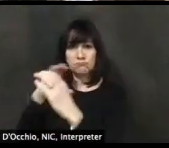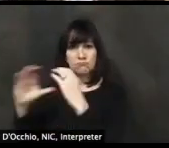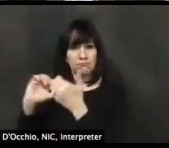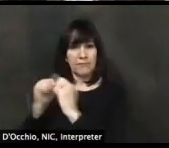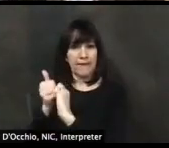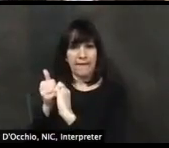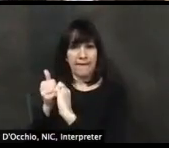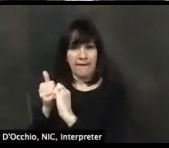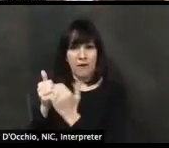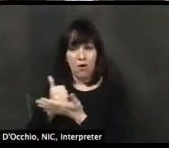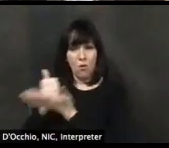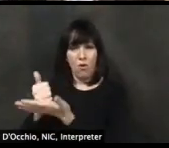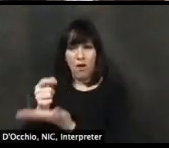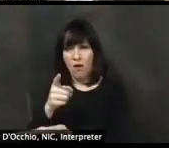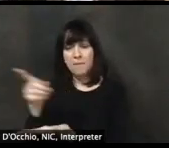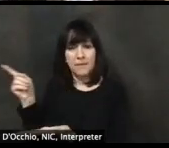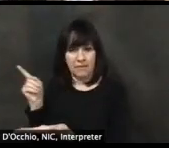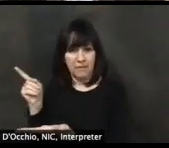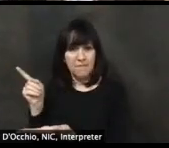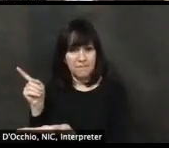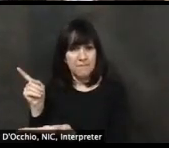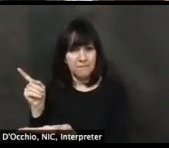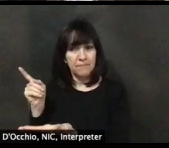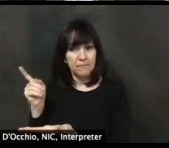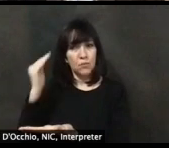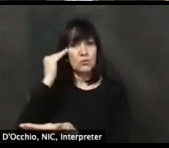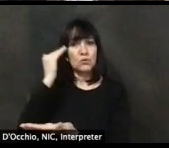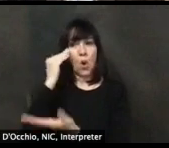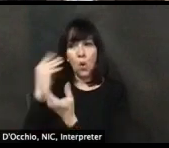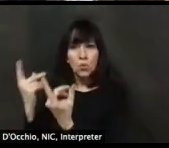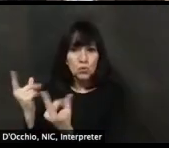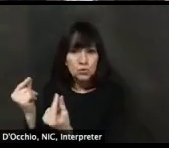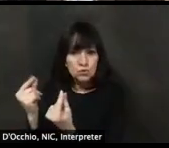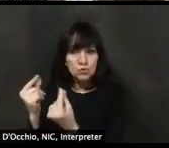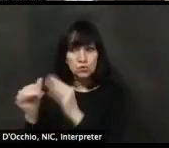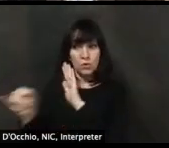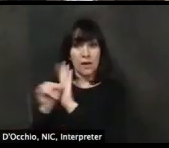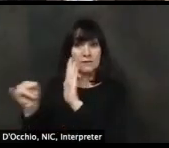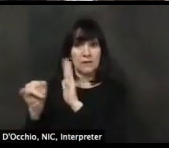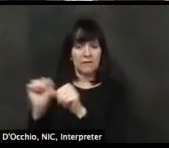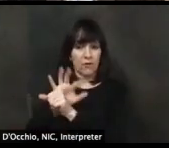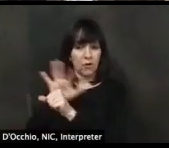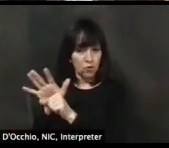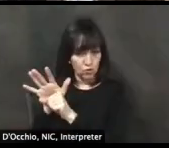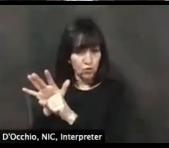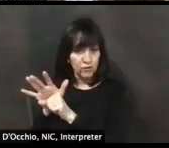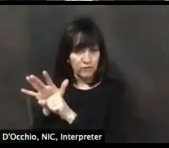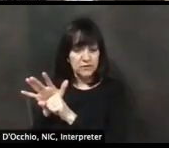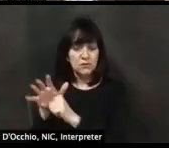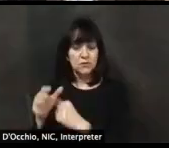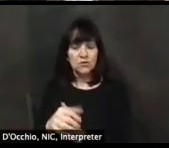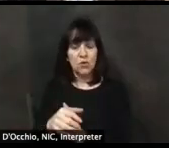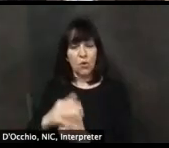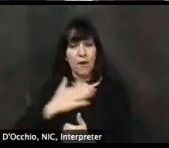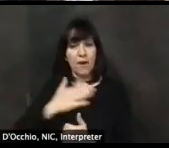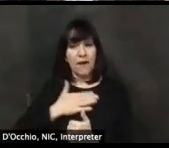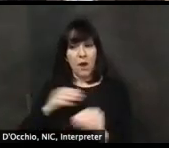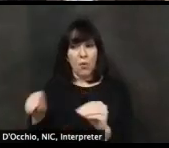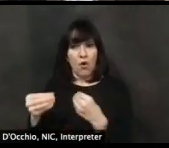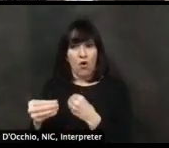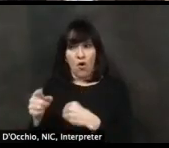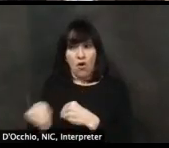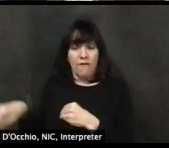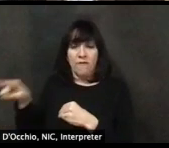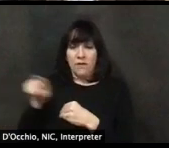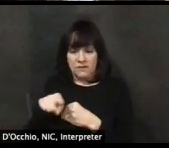that a number of you have contacted, um, members of the general assembly and our, at our offices about this. And so again, Dr. Rattay, know